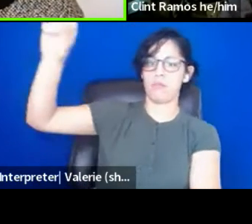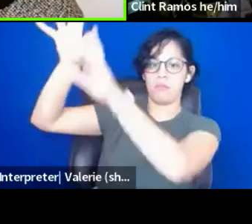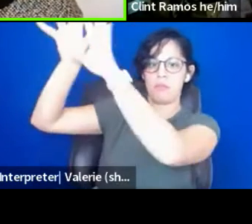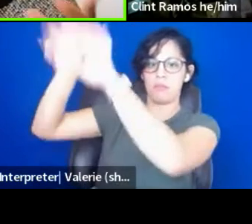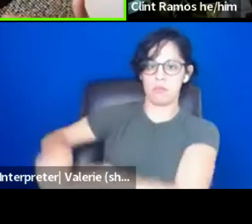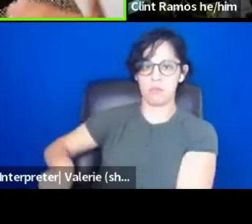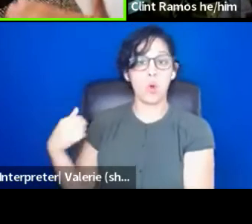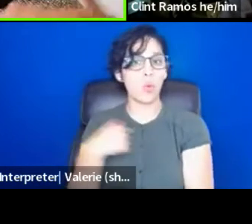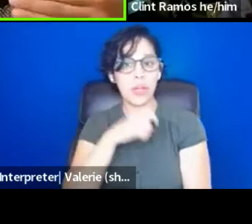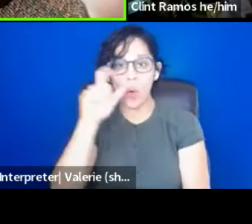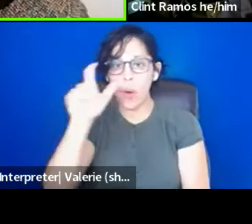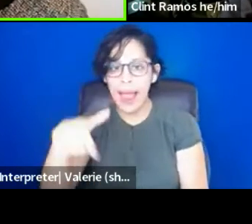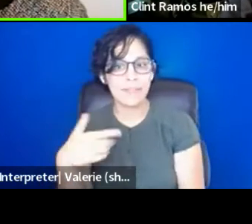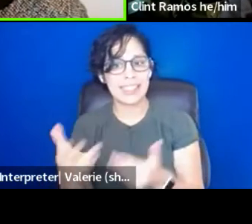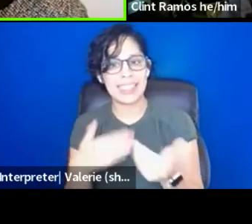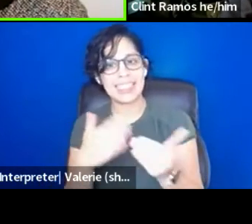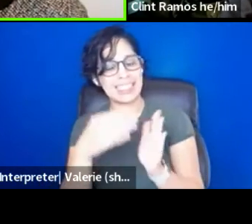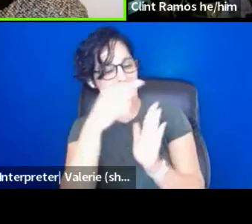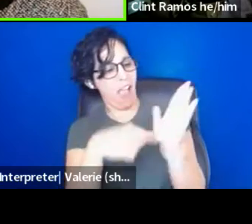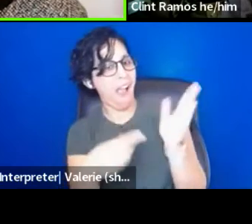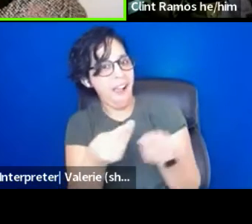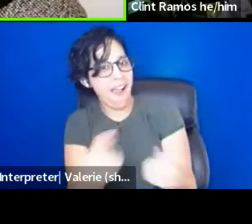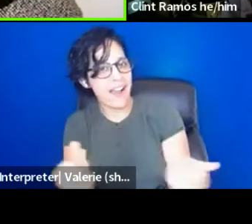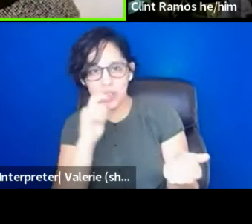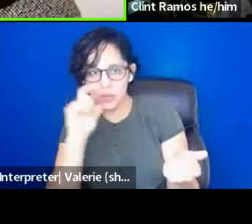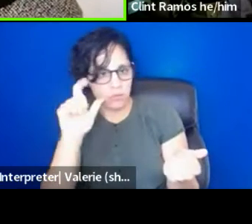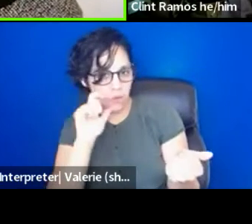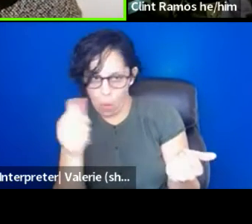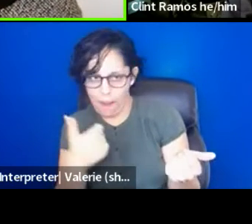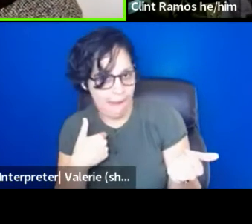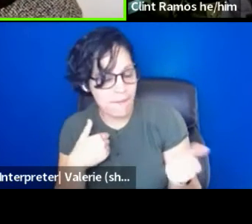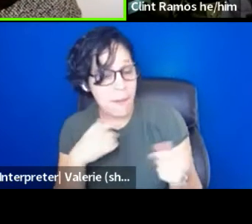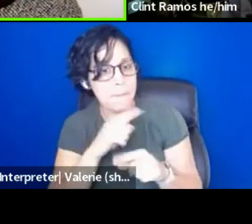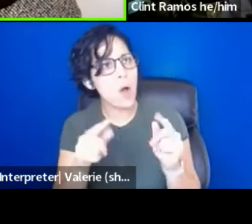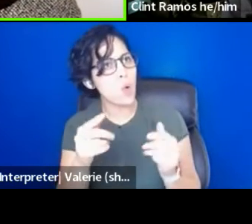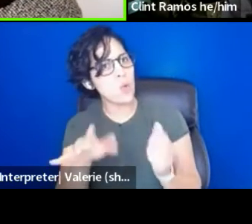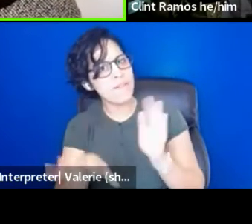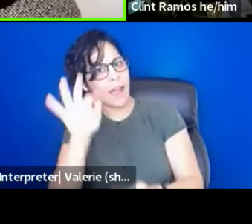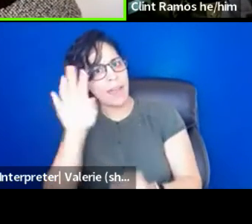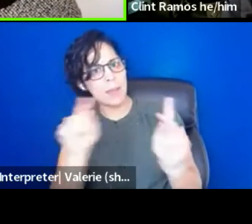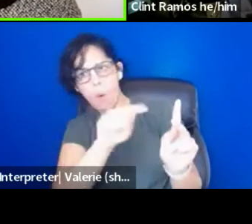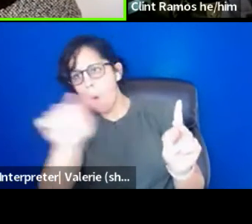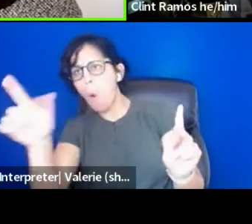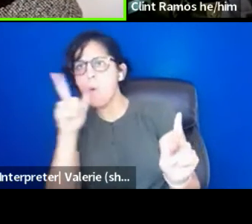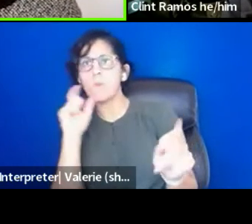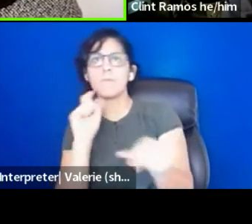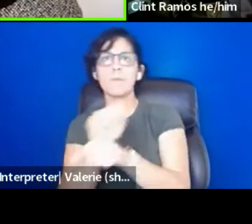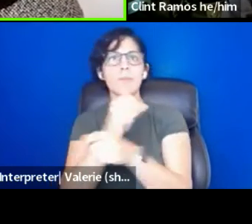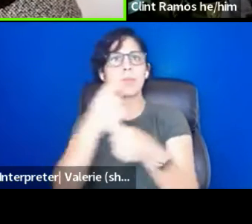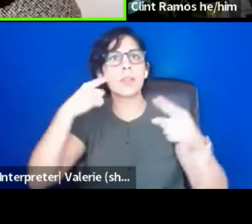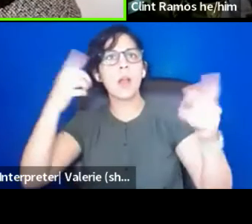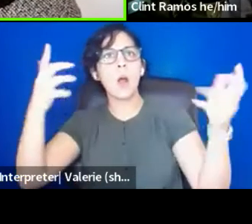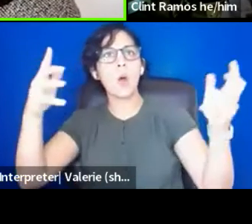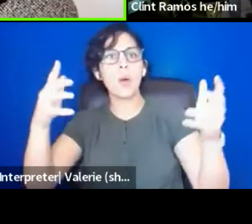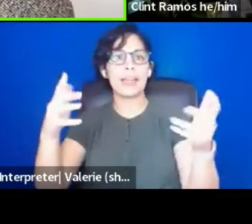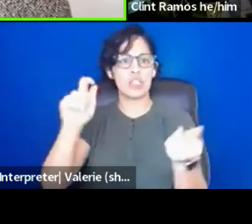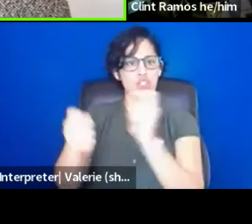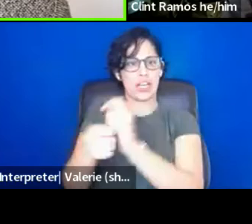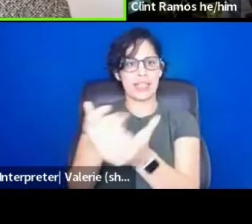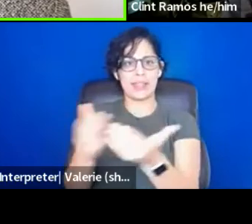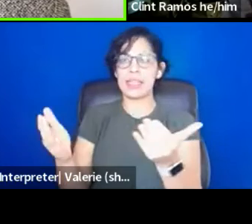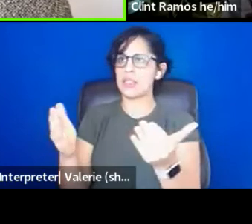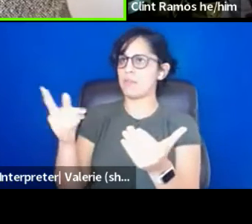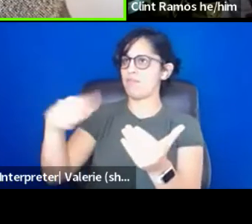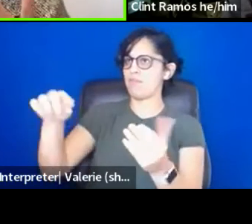answer cheat sheets, but there are people who are doing it well. And I always say, find the people who are doing it in a way that inspires you, ask them how they did it